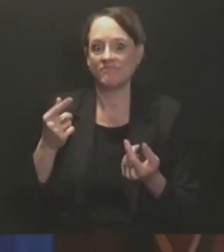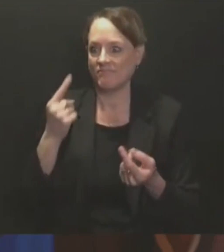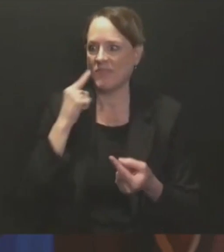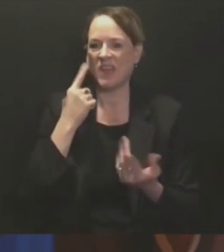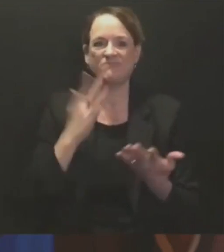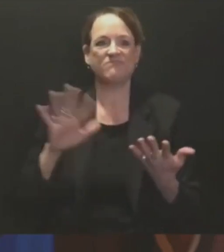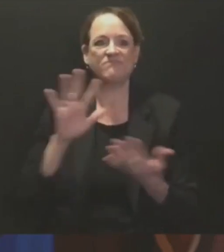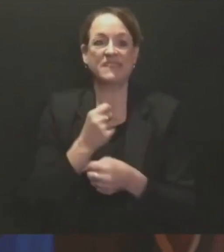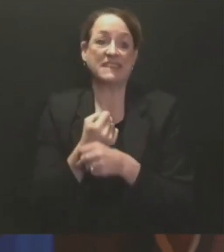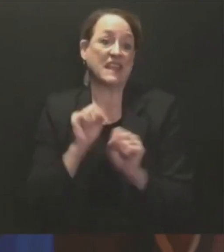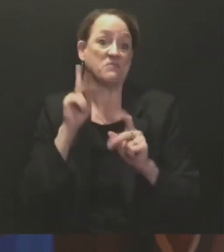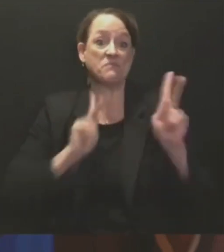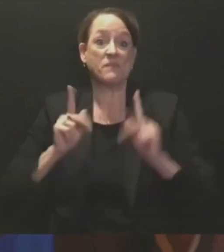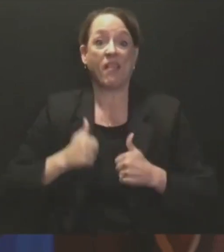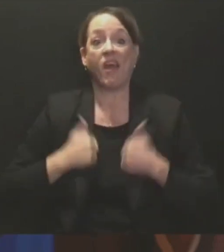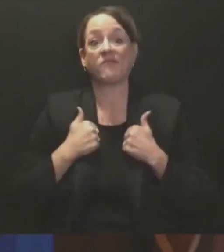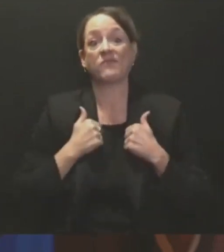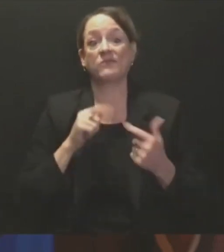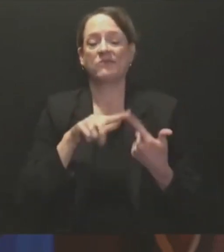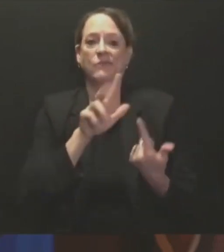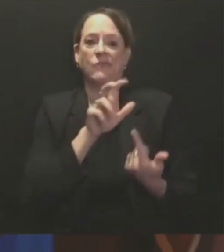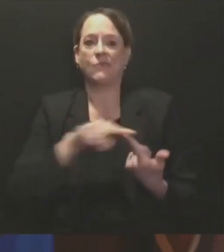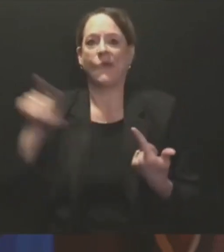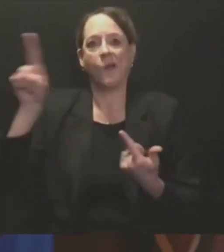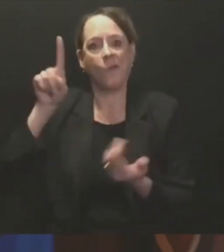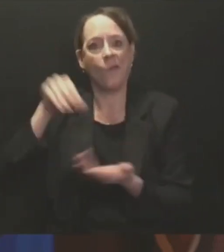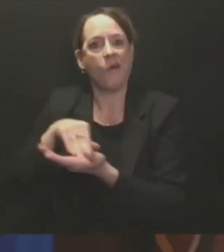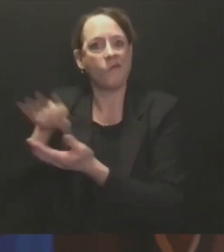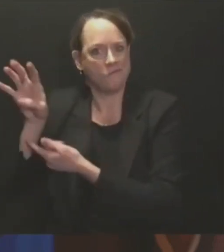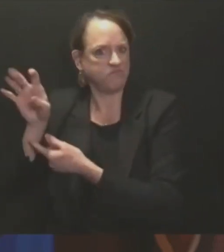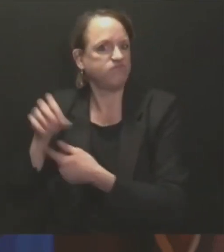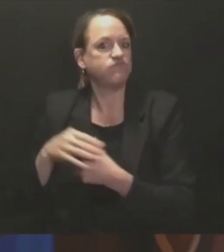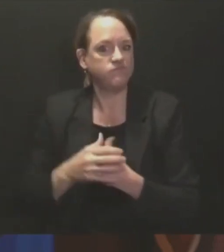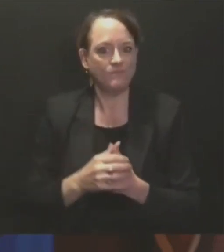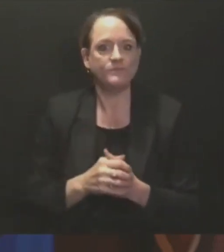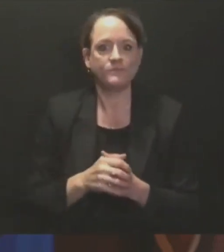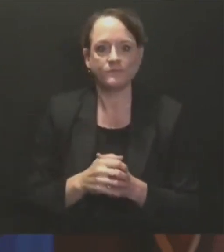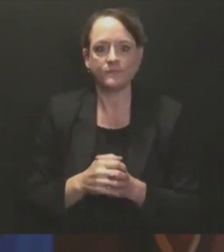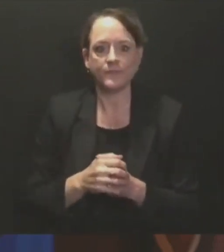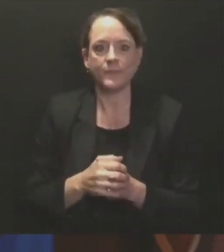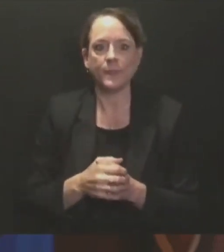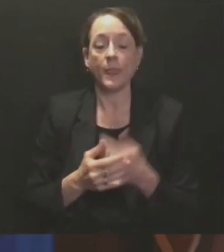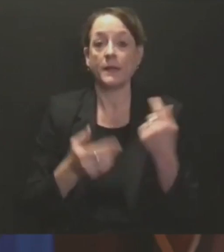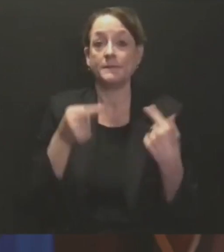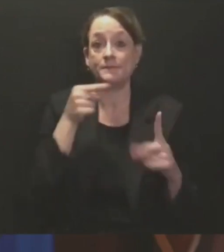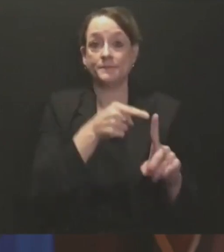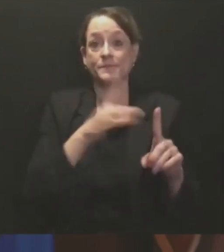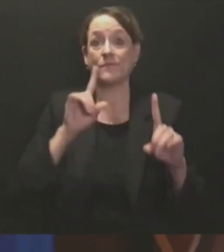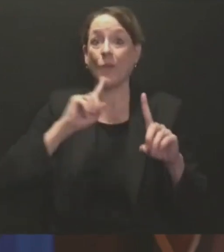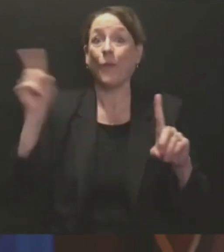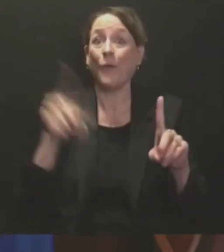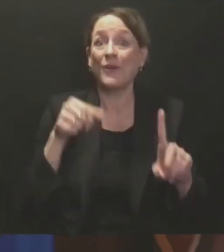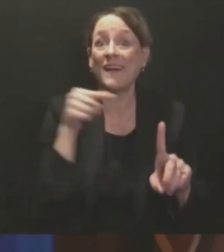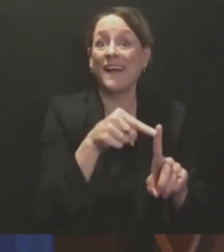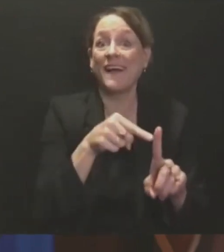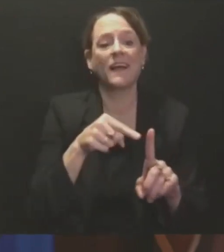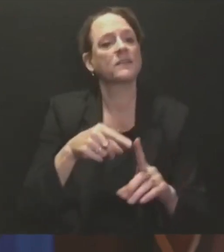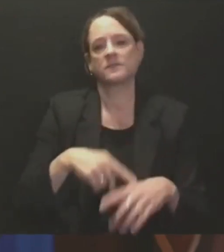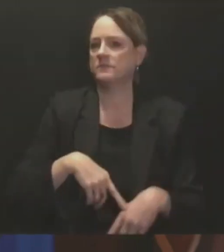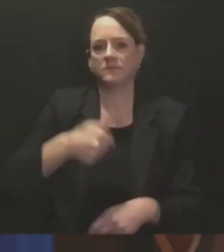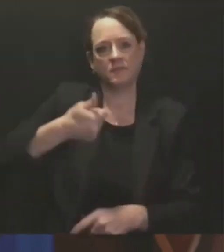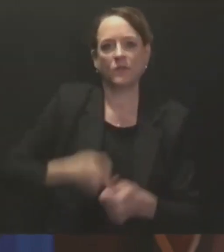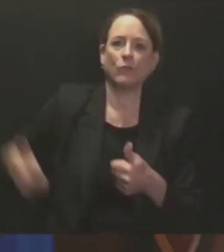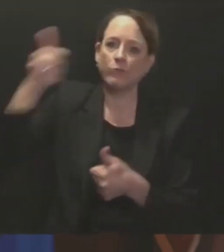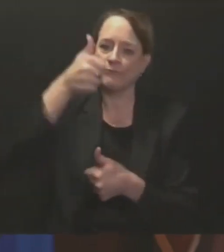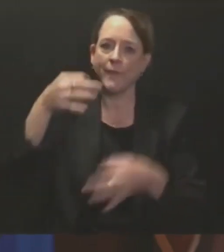That order was struck down by the Wisconsin Supreme Court, a decision that hamstrung our ability to respond to this virus by